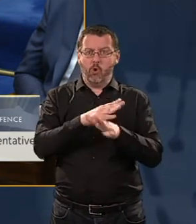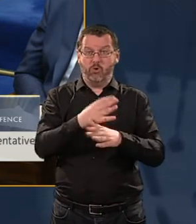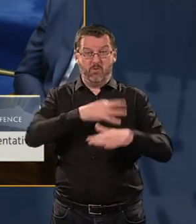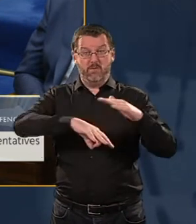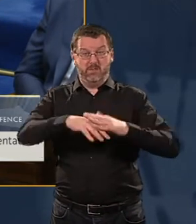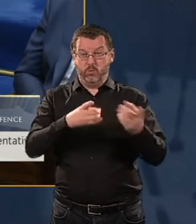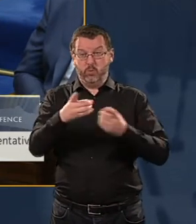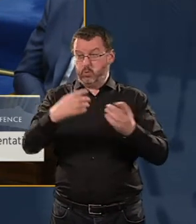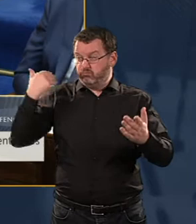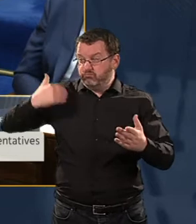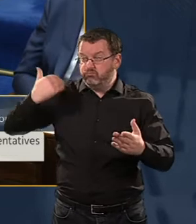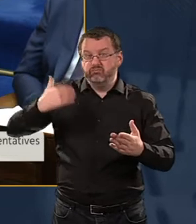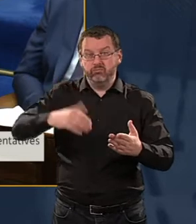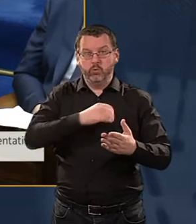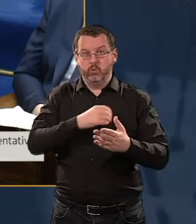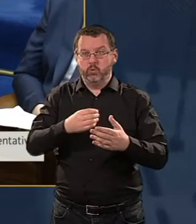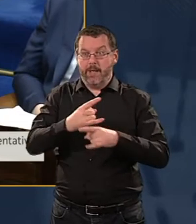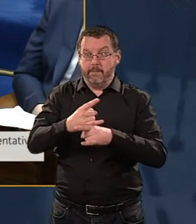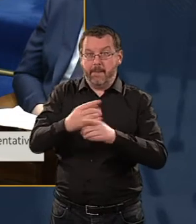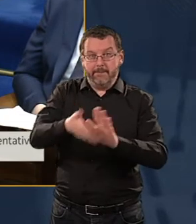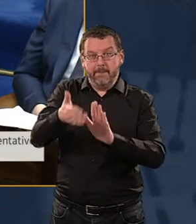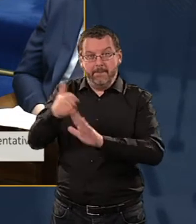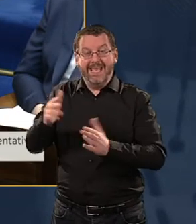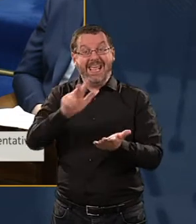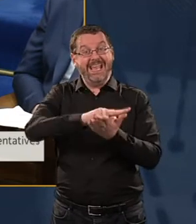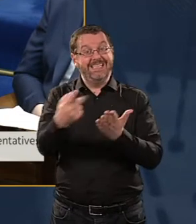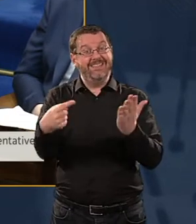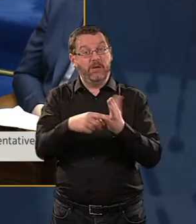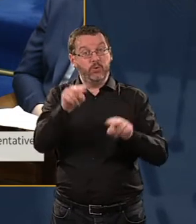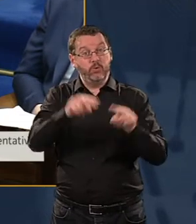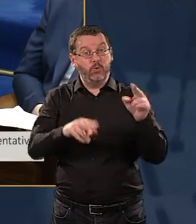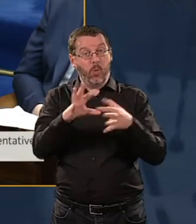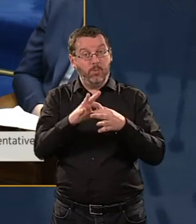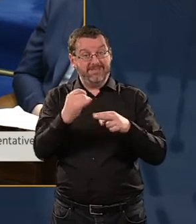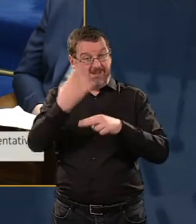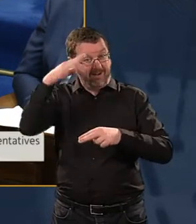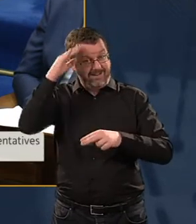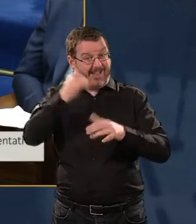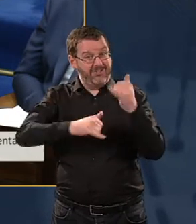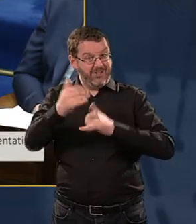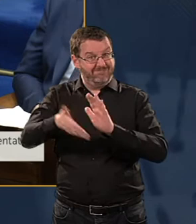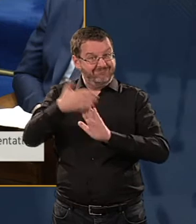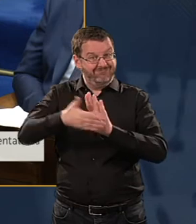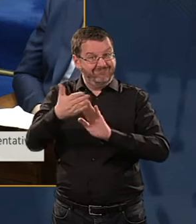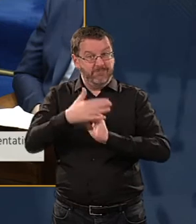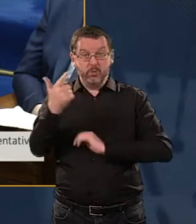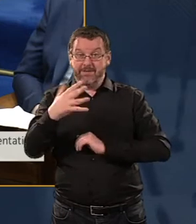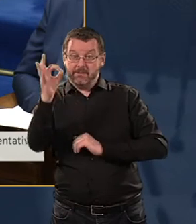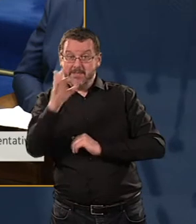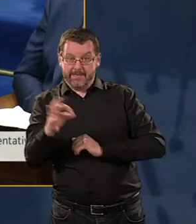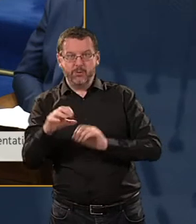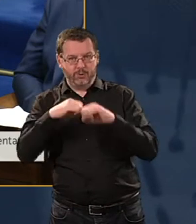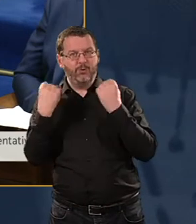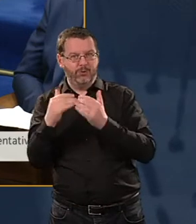government is taking to increase supply. There 18,000 new homes built in Ireland last year. One in four of those were social housing, built by local